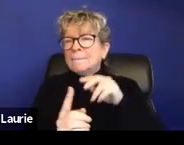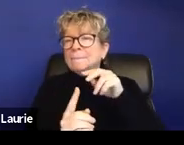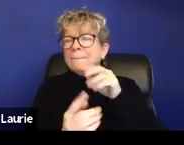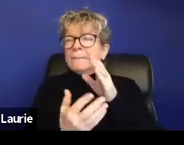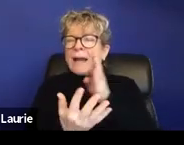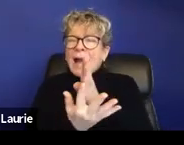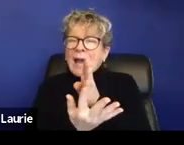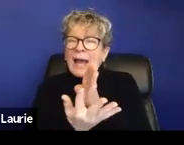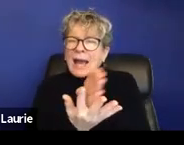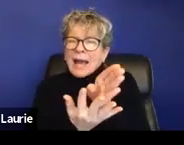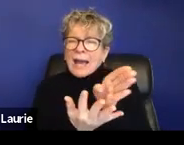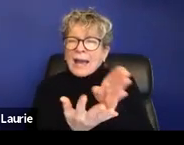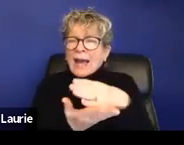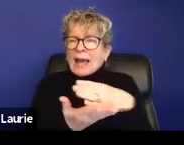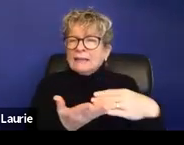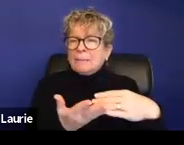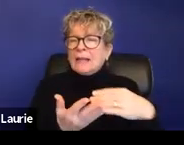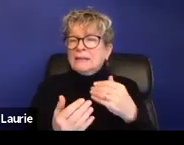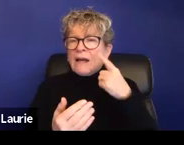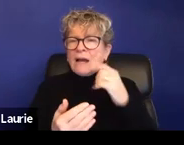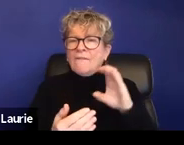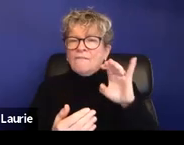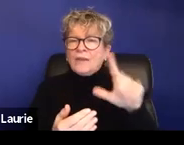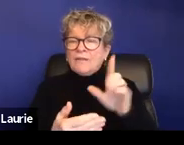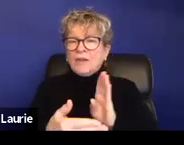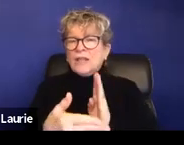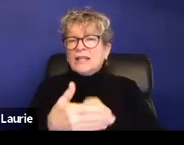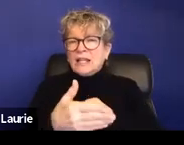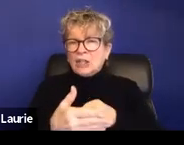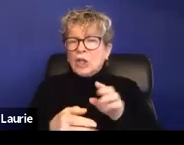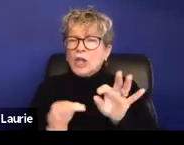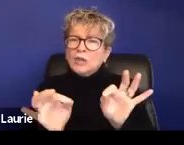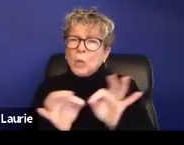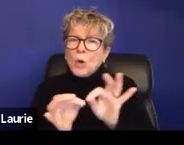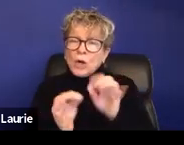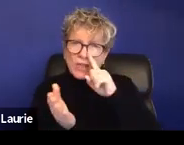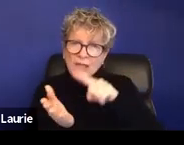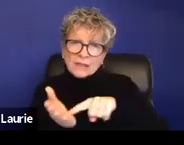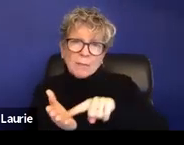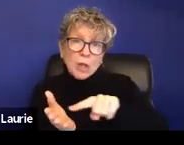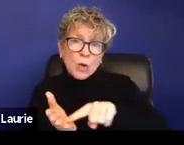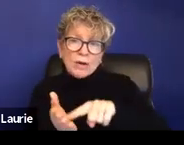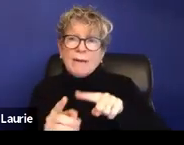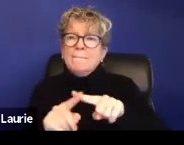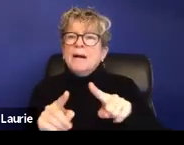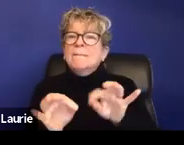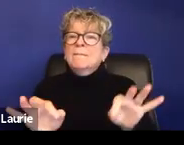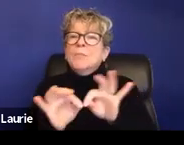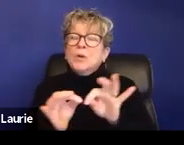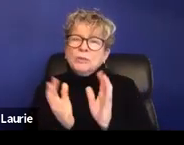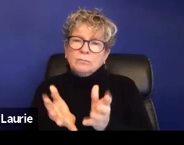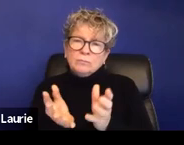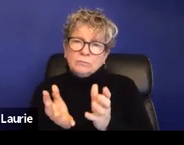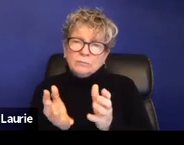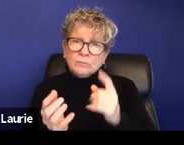exploring. Um, but it's, it's helpful to be able to talk through that. And because of the statute of limitations, you always just